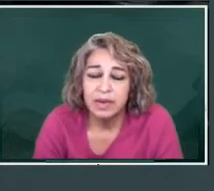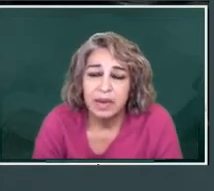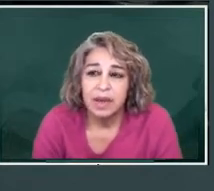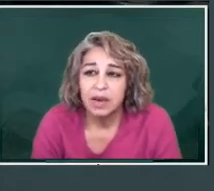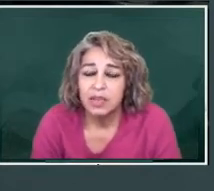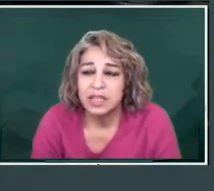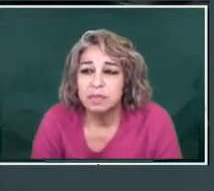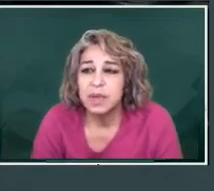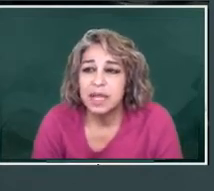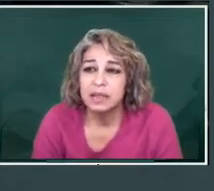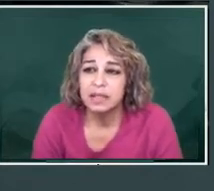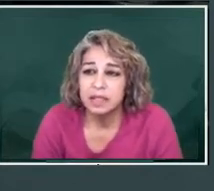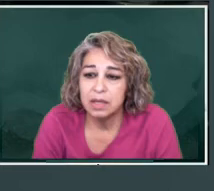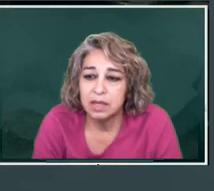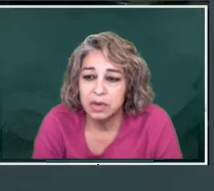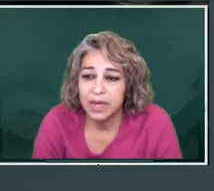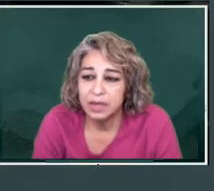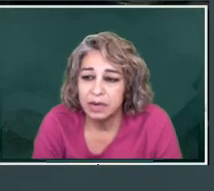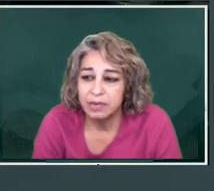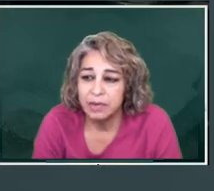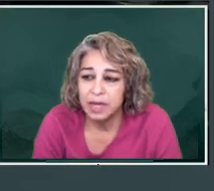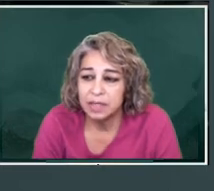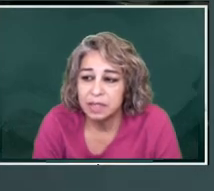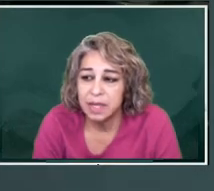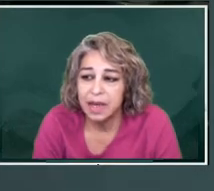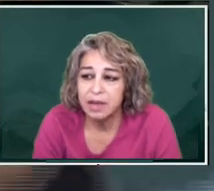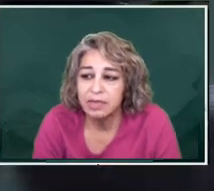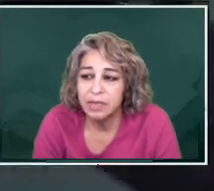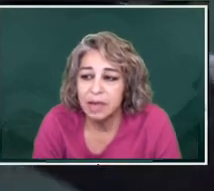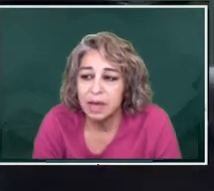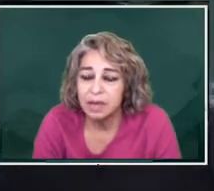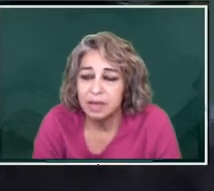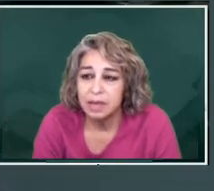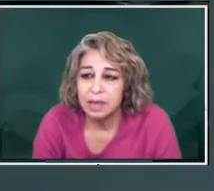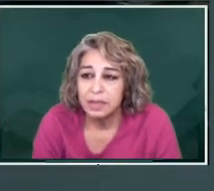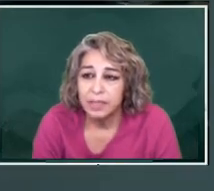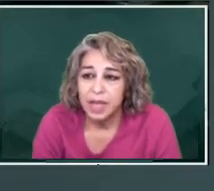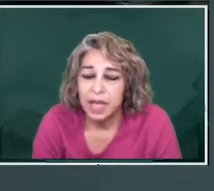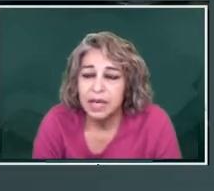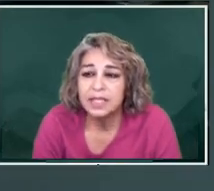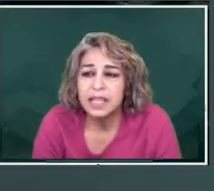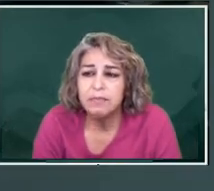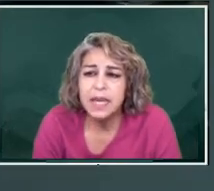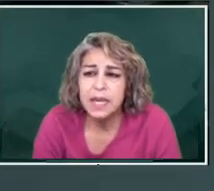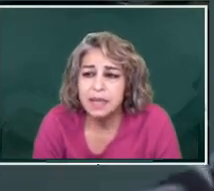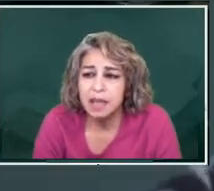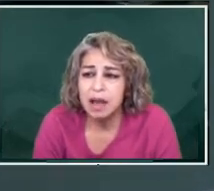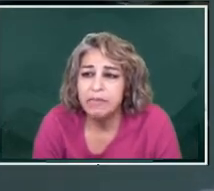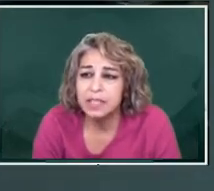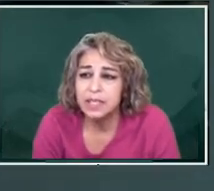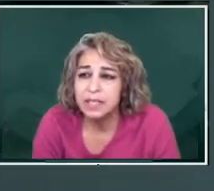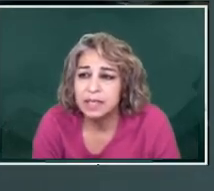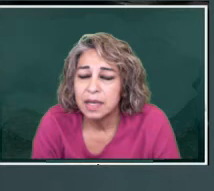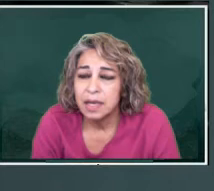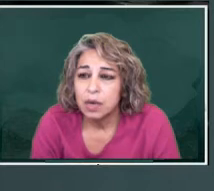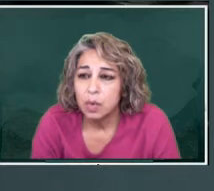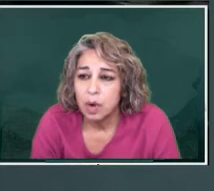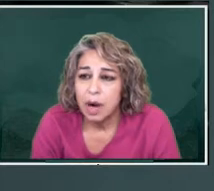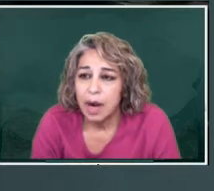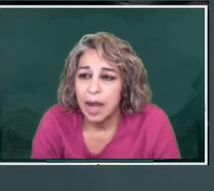of, or this meeting's director of, uh, health, uh, and instead of being in the offices,